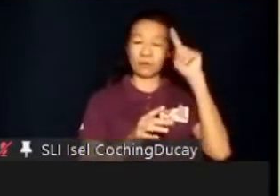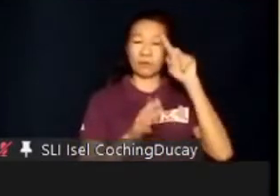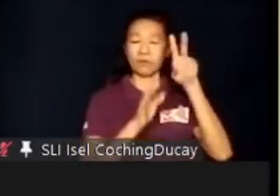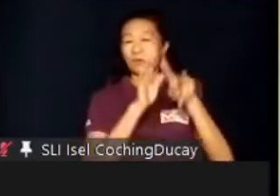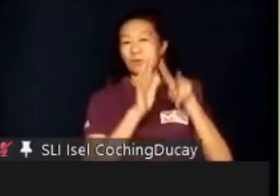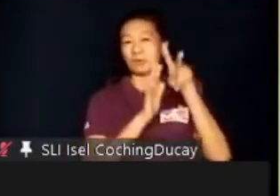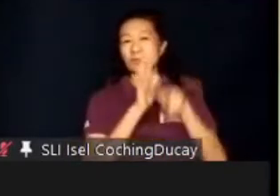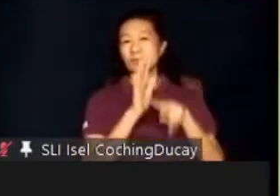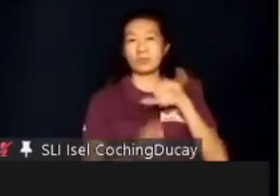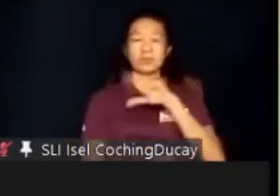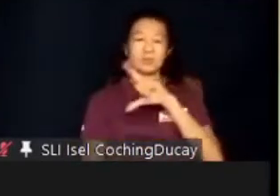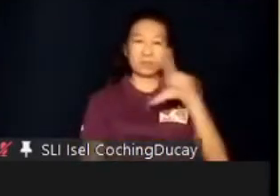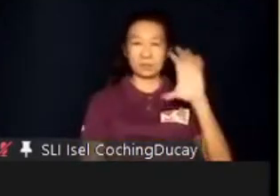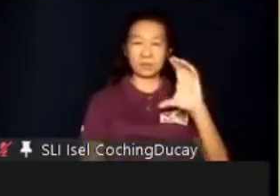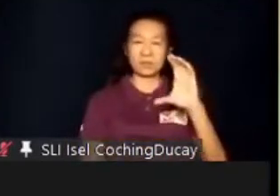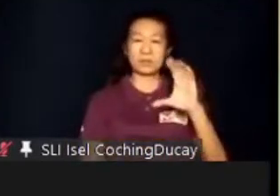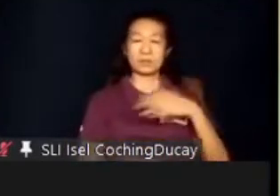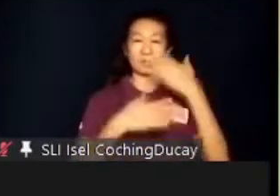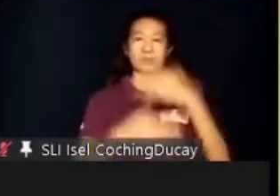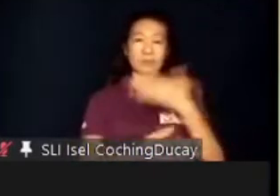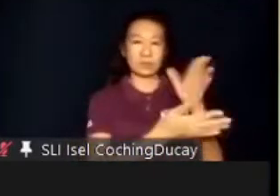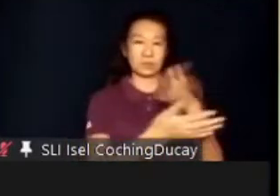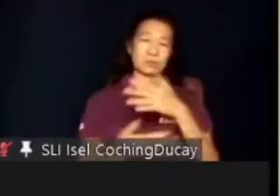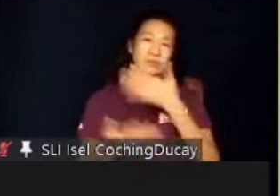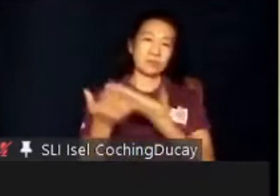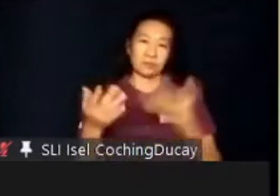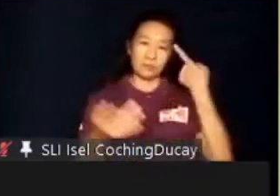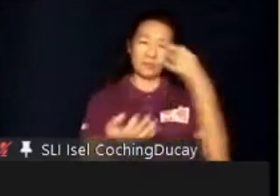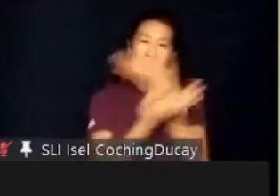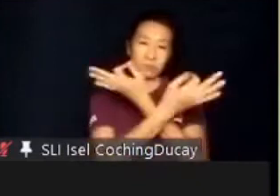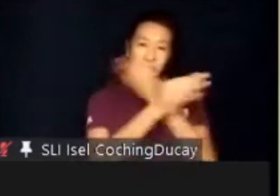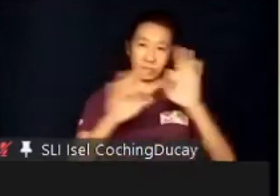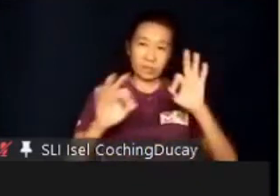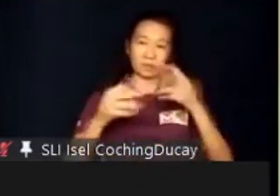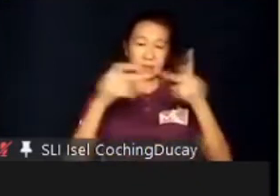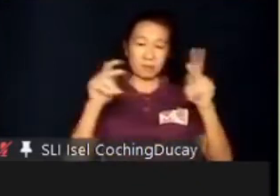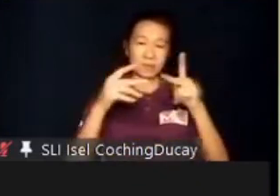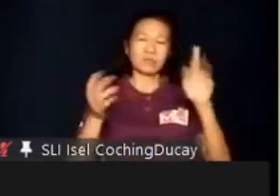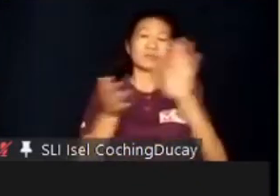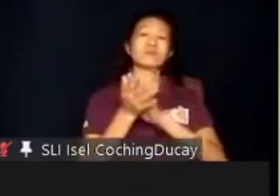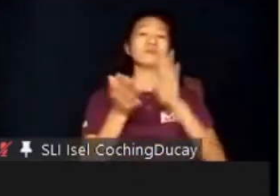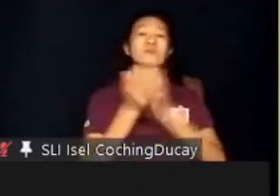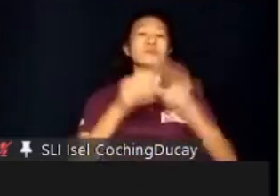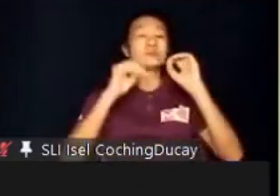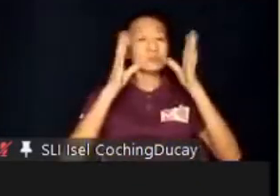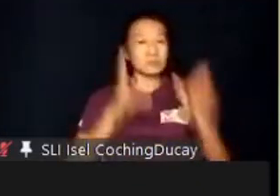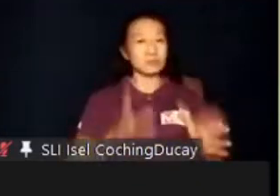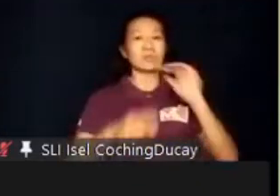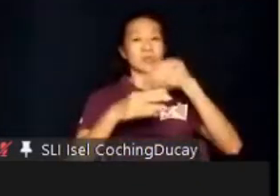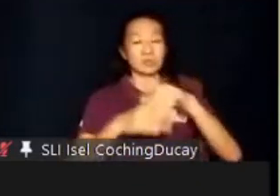IMLC is happy to have shared these materials for free to public school teachers in the Philippines.